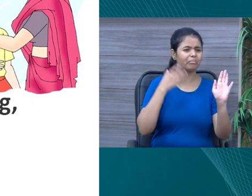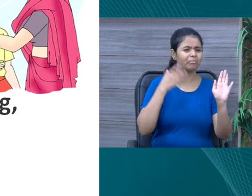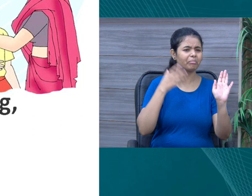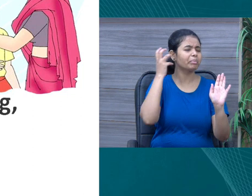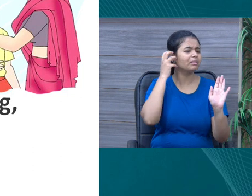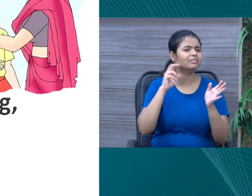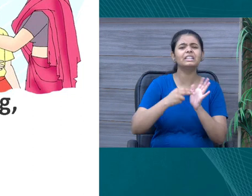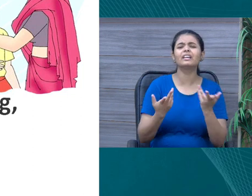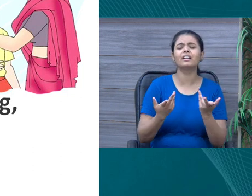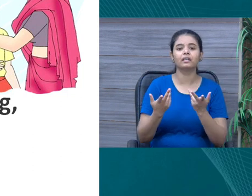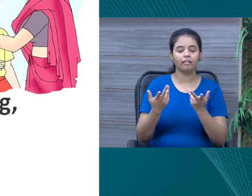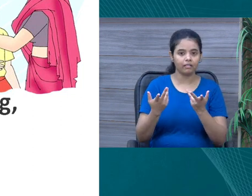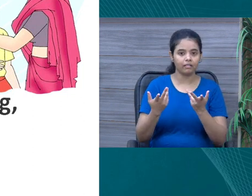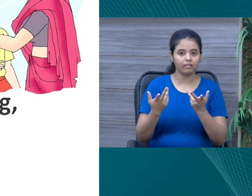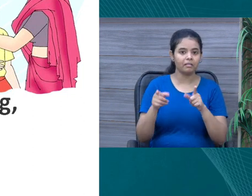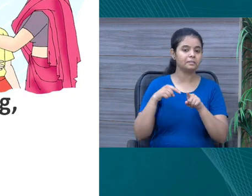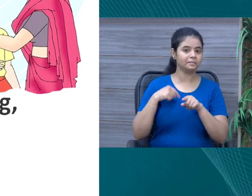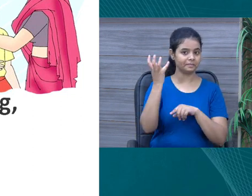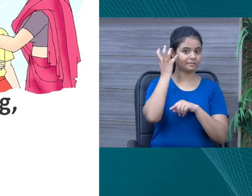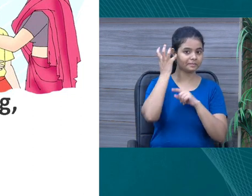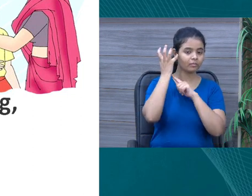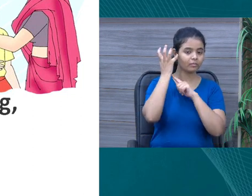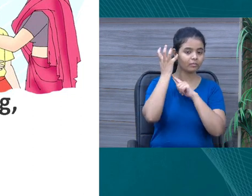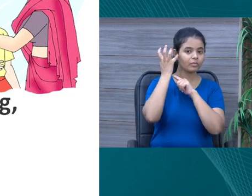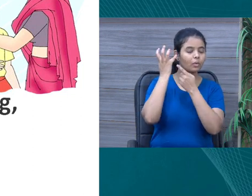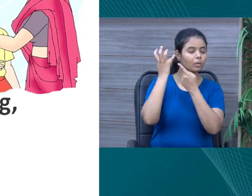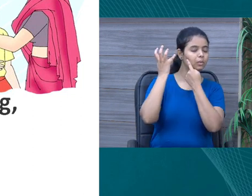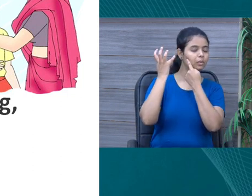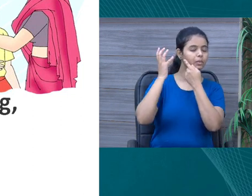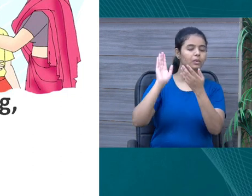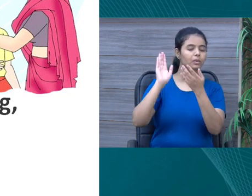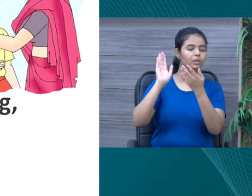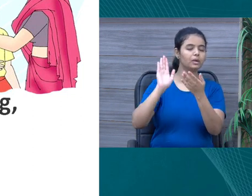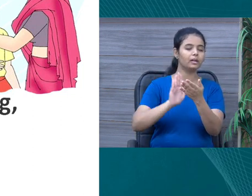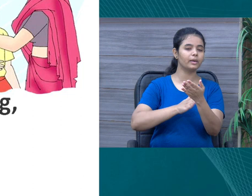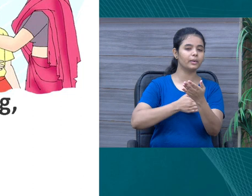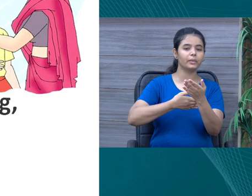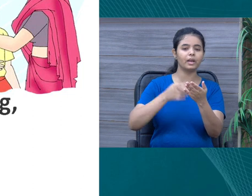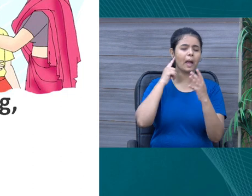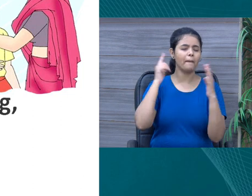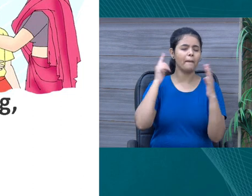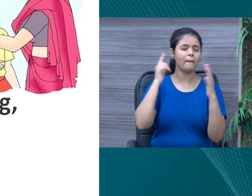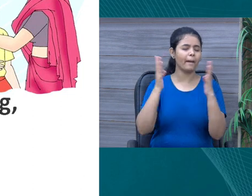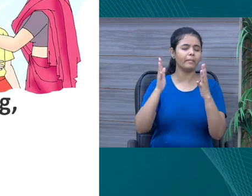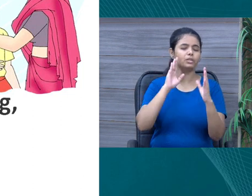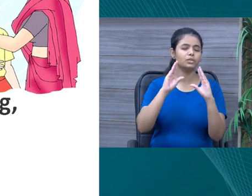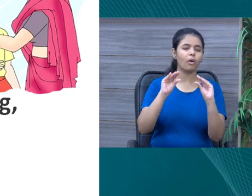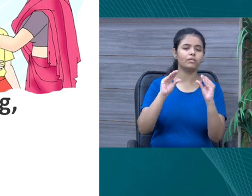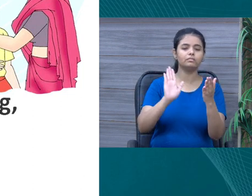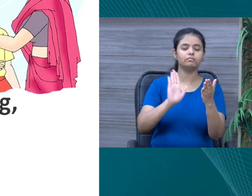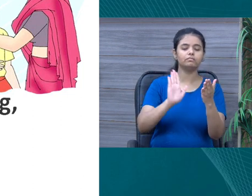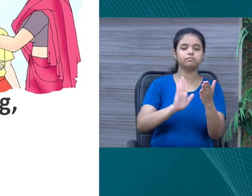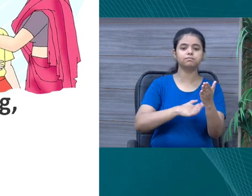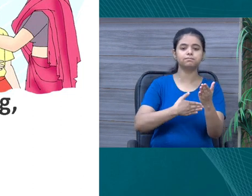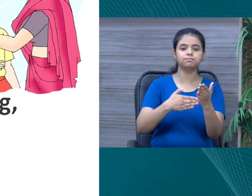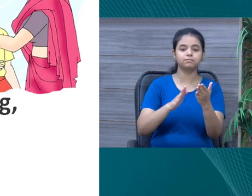me. And, from a shell, there came a song. Soft, sweet and clear. In